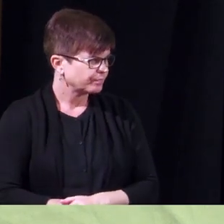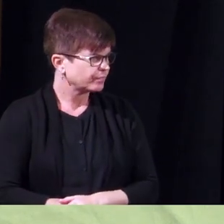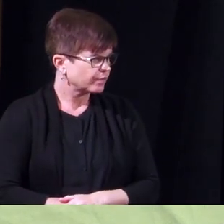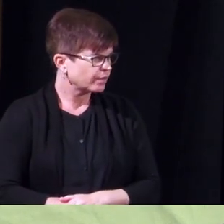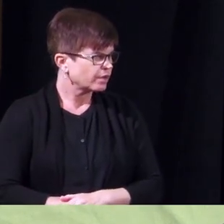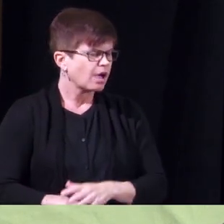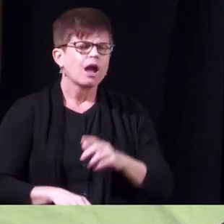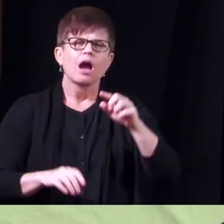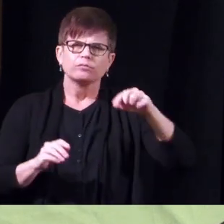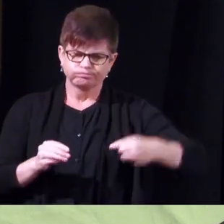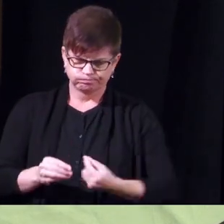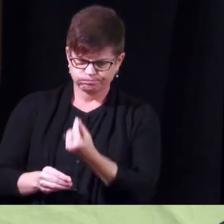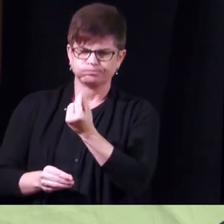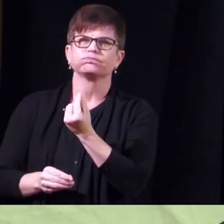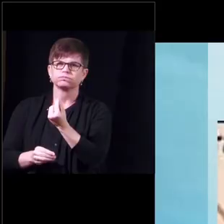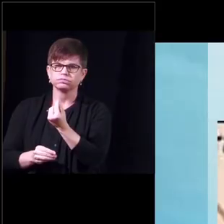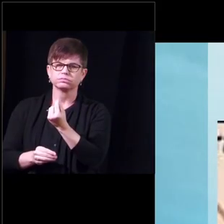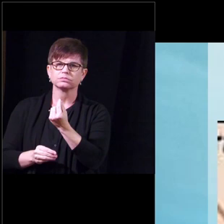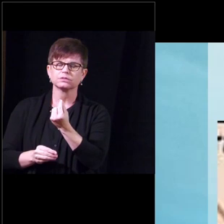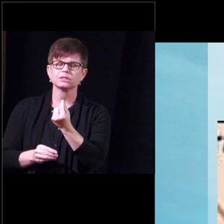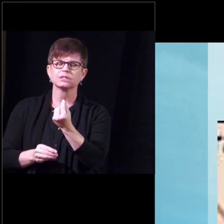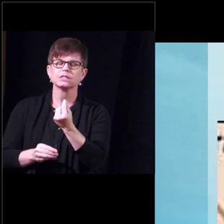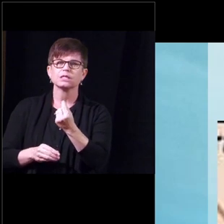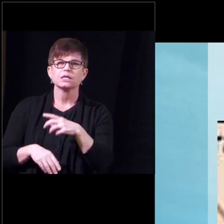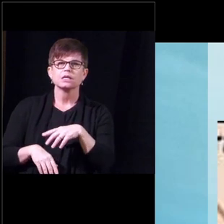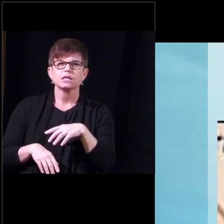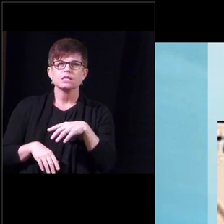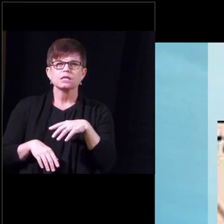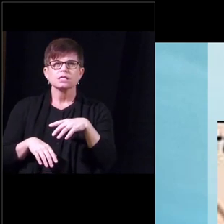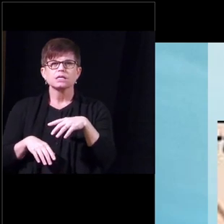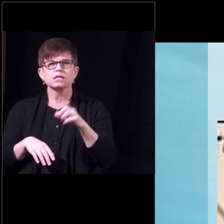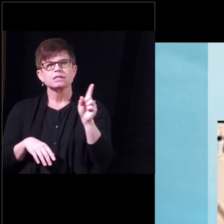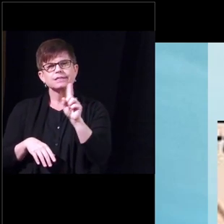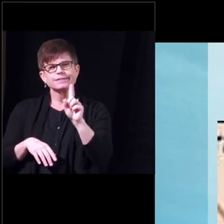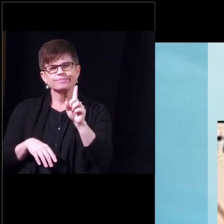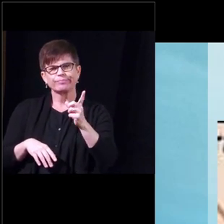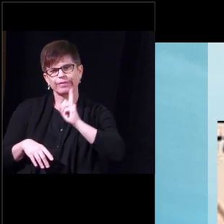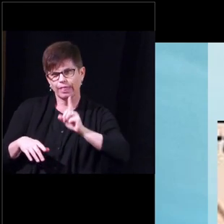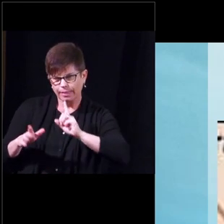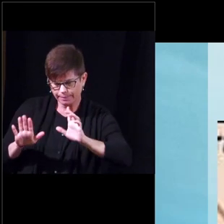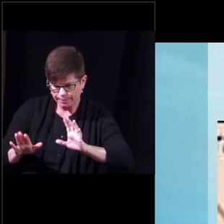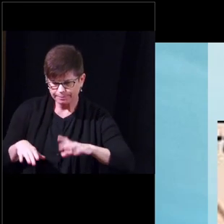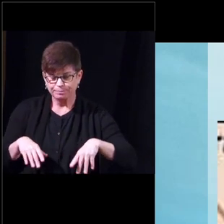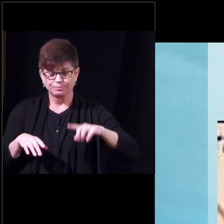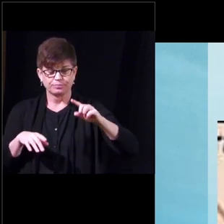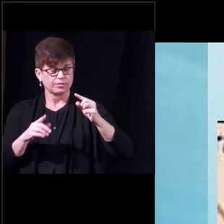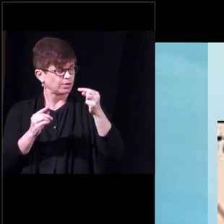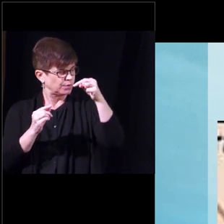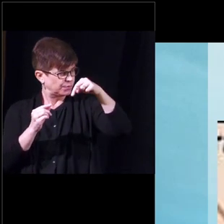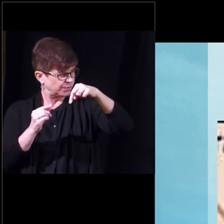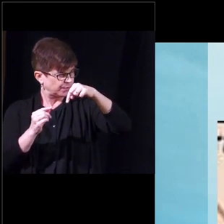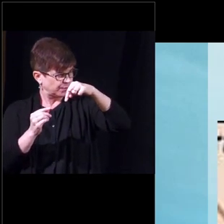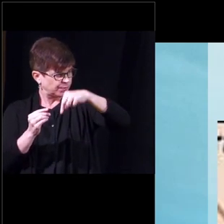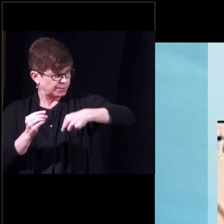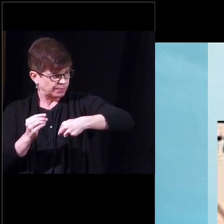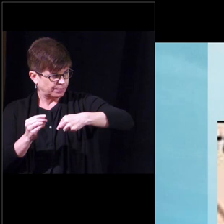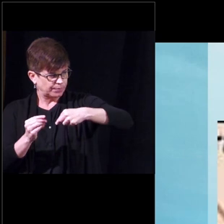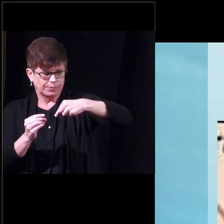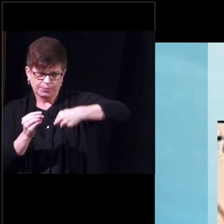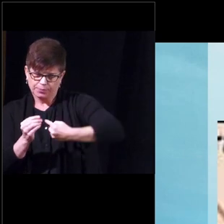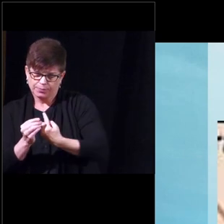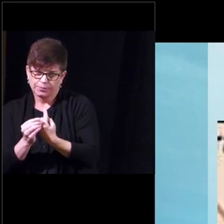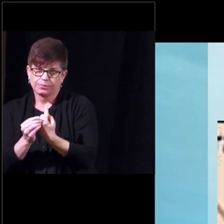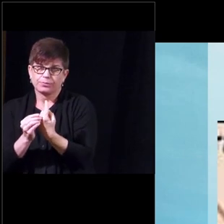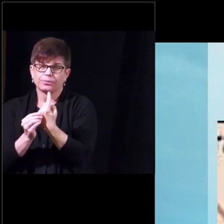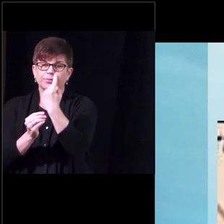the suppositories that are placed inside the opening it's like a lollipop with a stem you push that down inside the urethra you push the